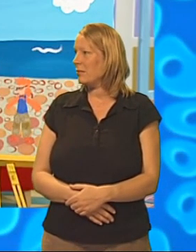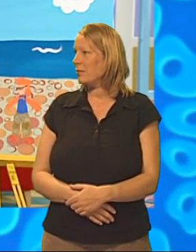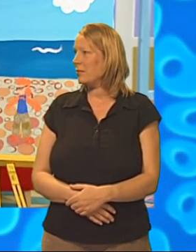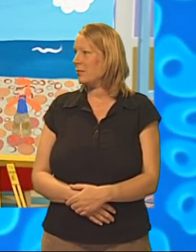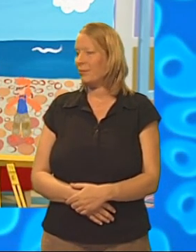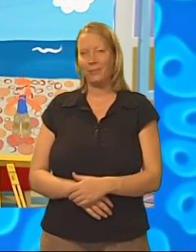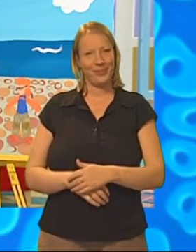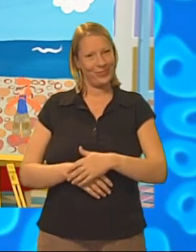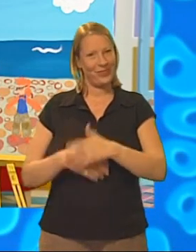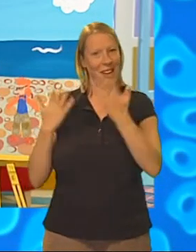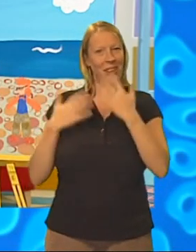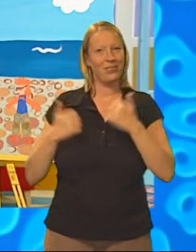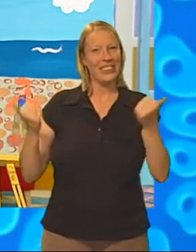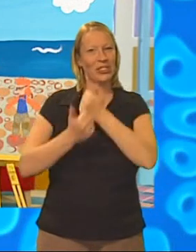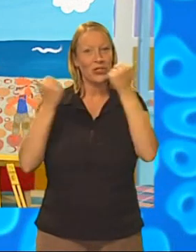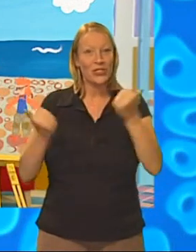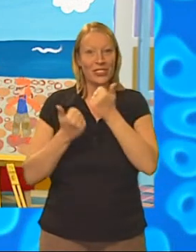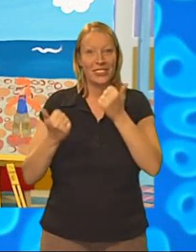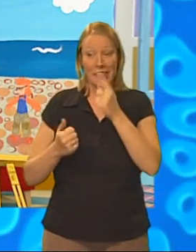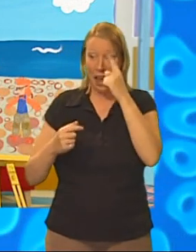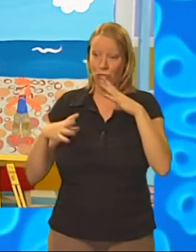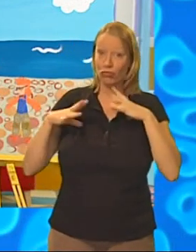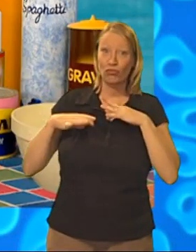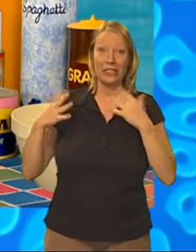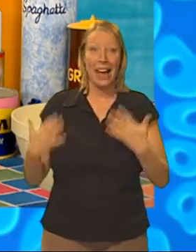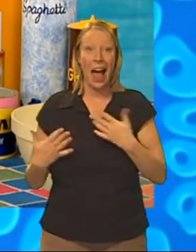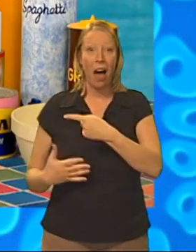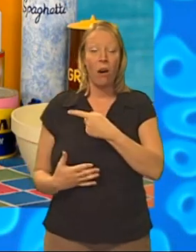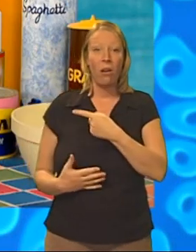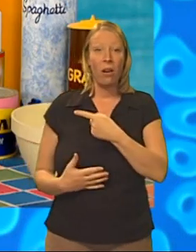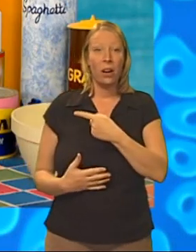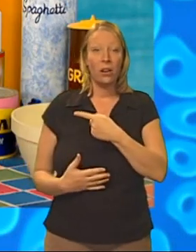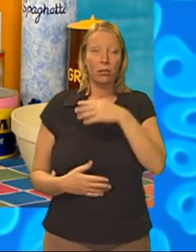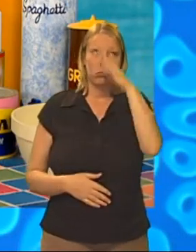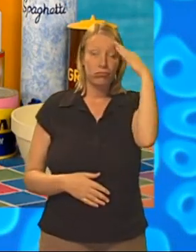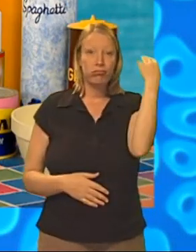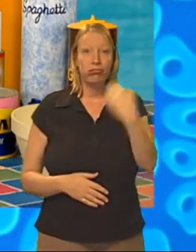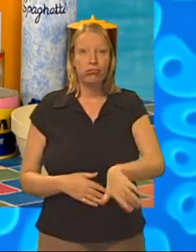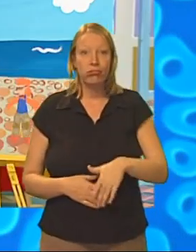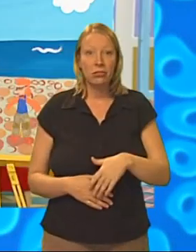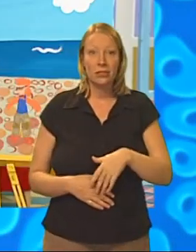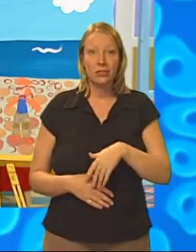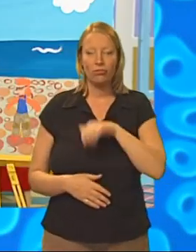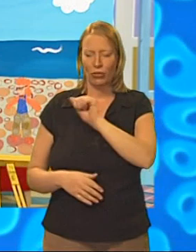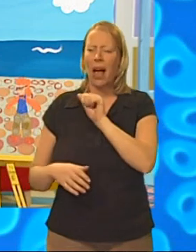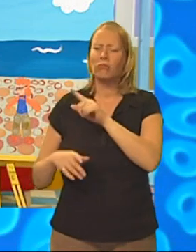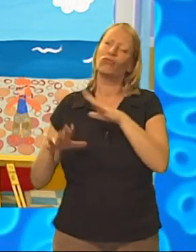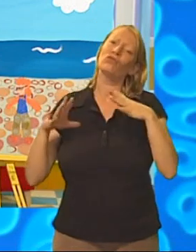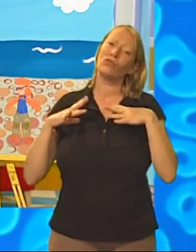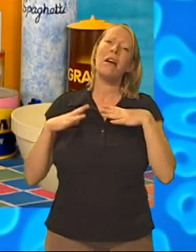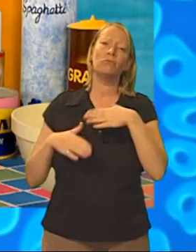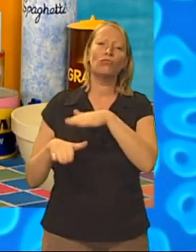There we are. Finished. You can relax now, Small. Phew. That's right. You have a bit of a rest.